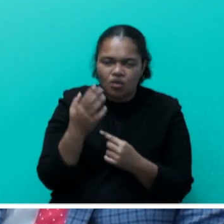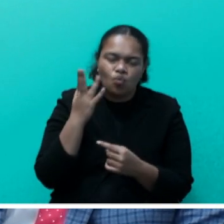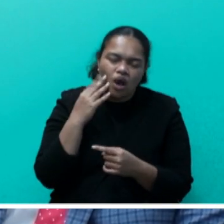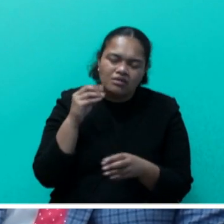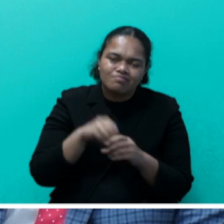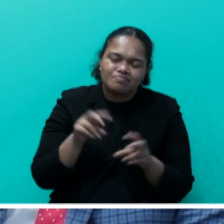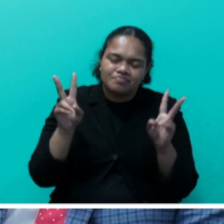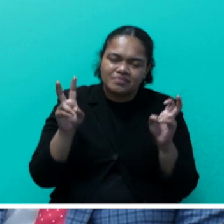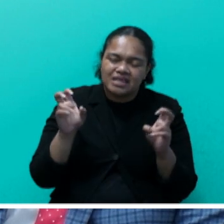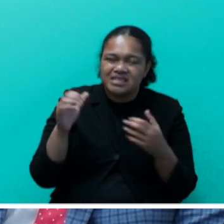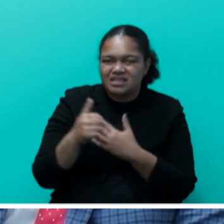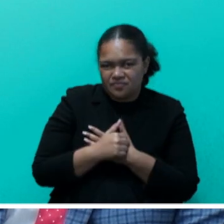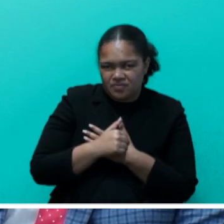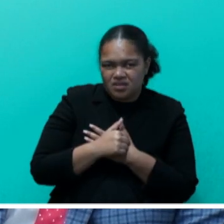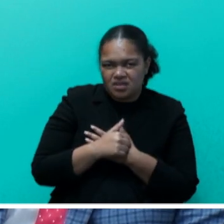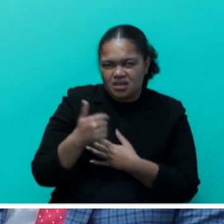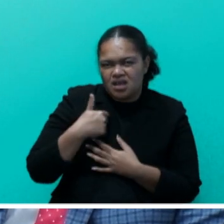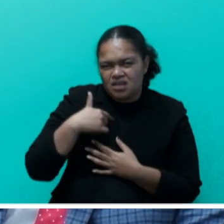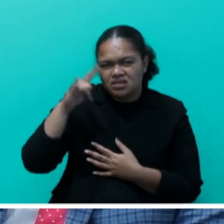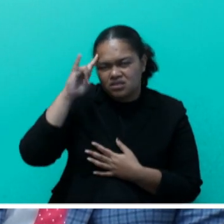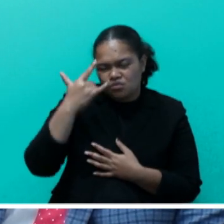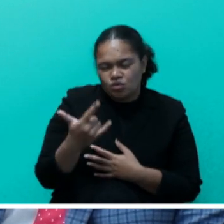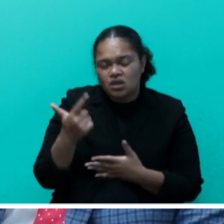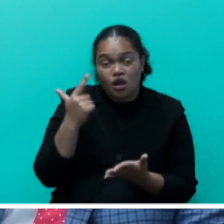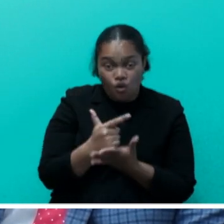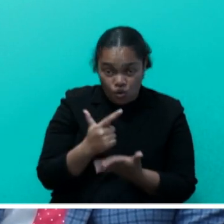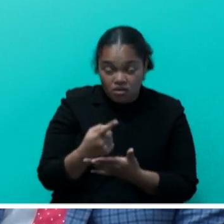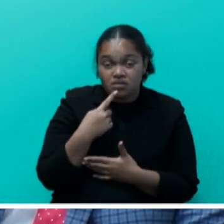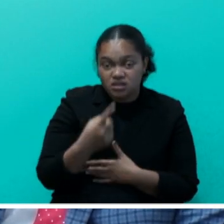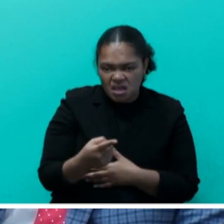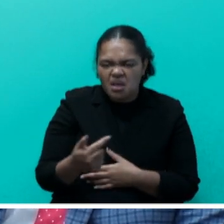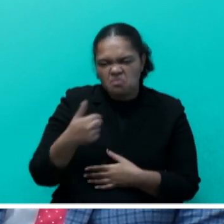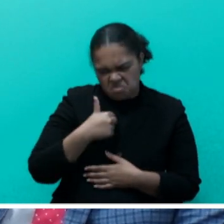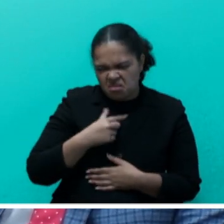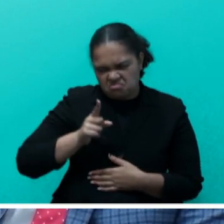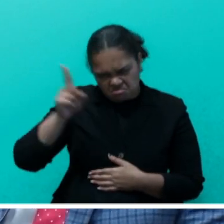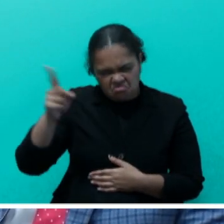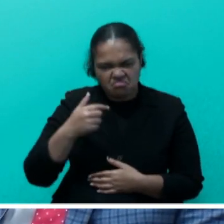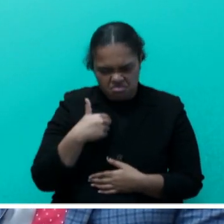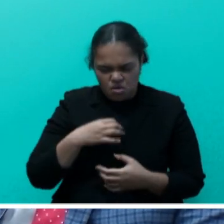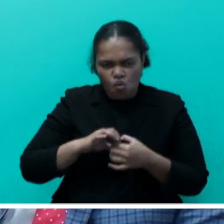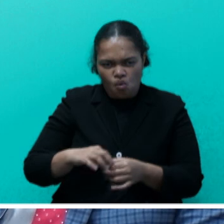And I suppose a lot are saying that they are , but